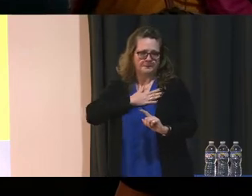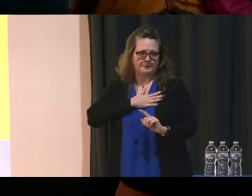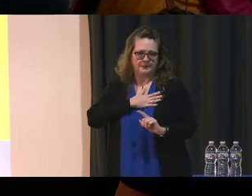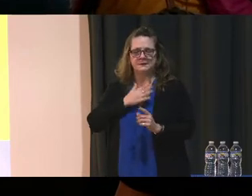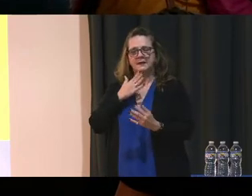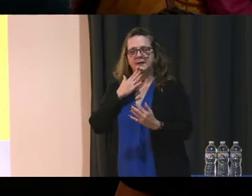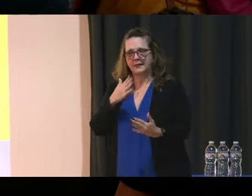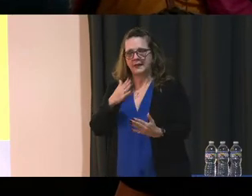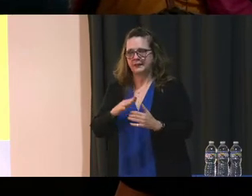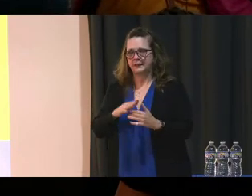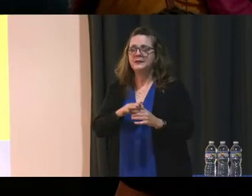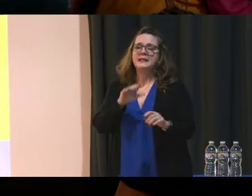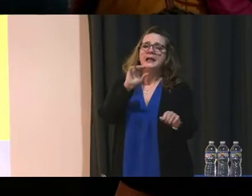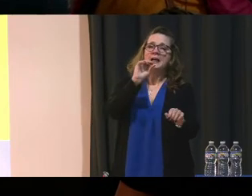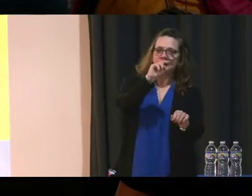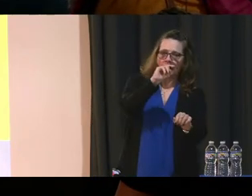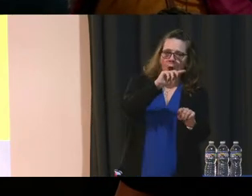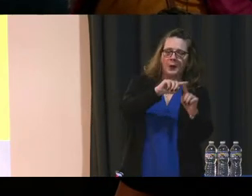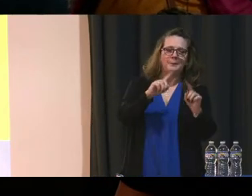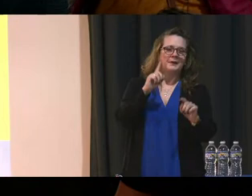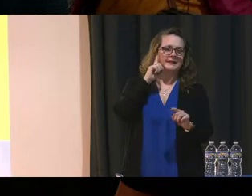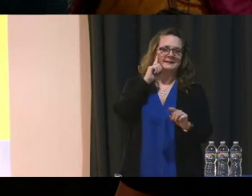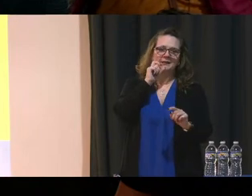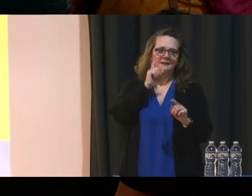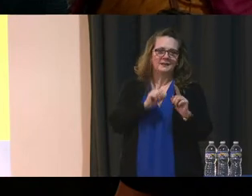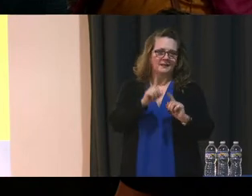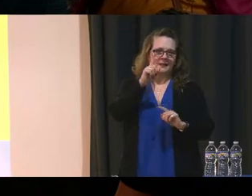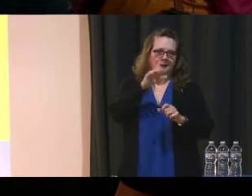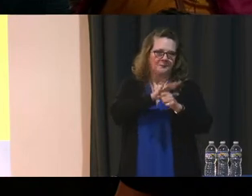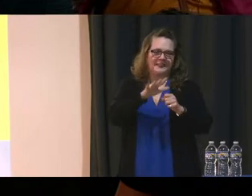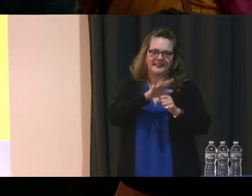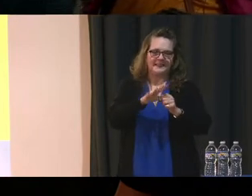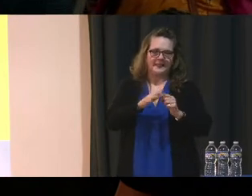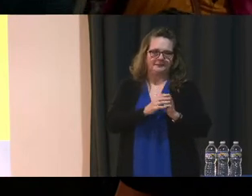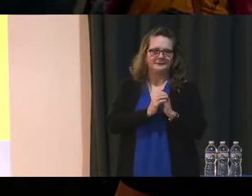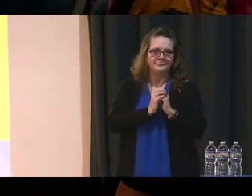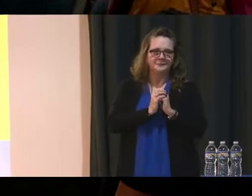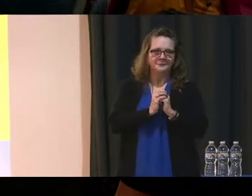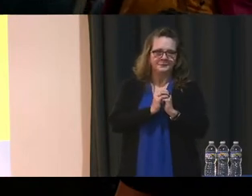Now, it's on, but we just want to turn the volume up just a little bit.